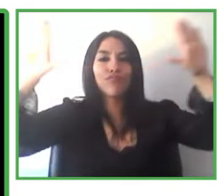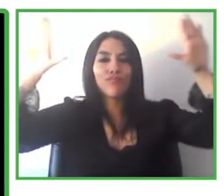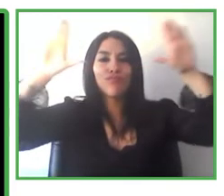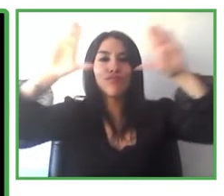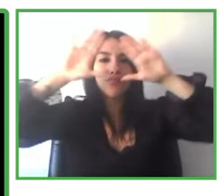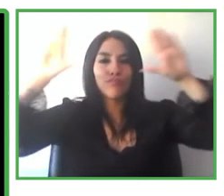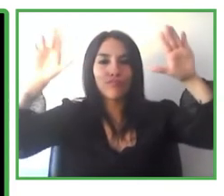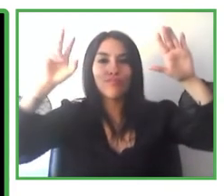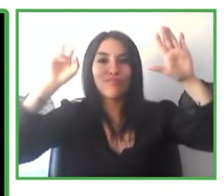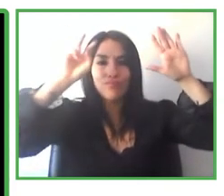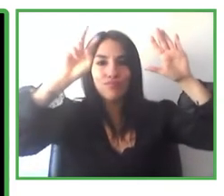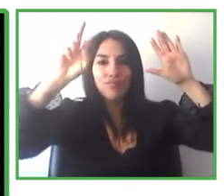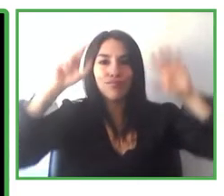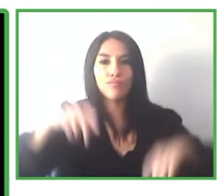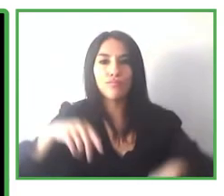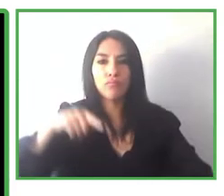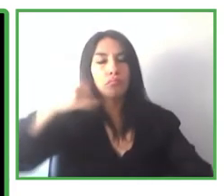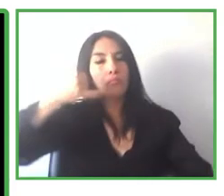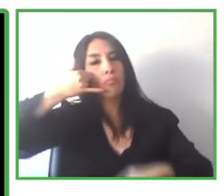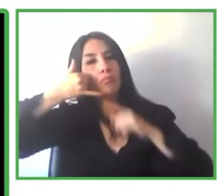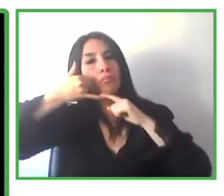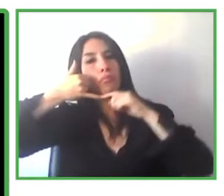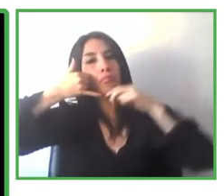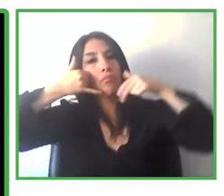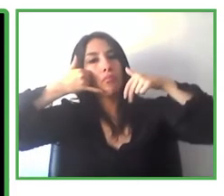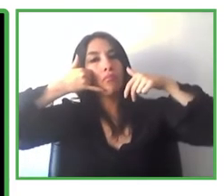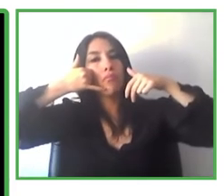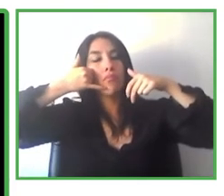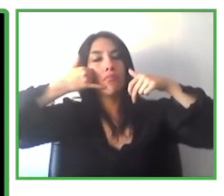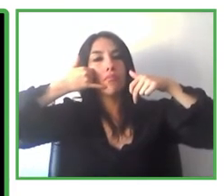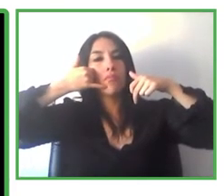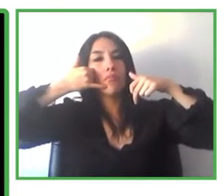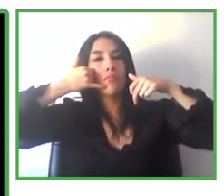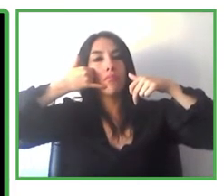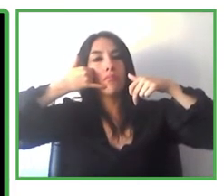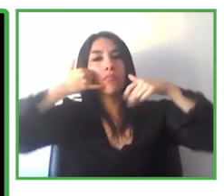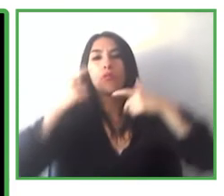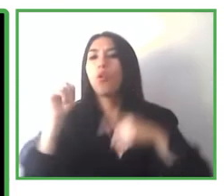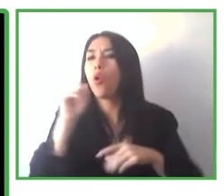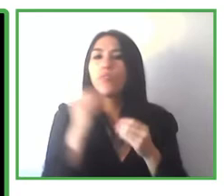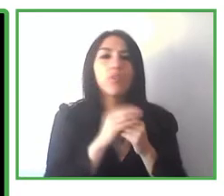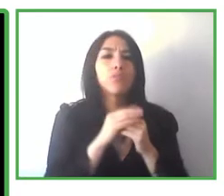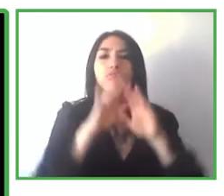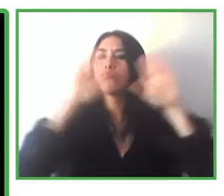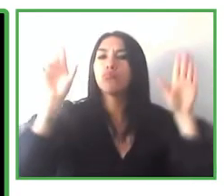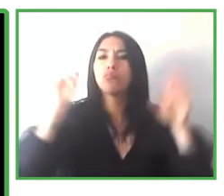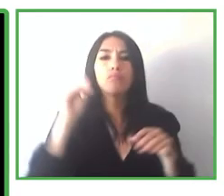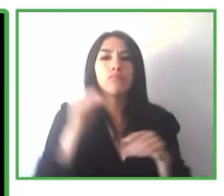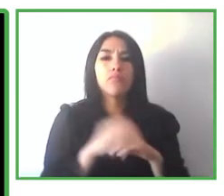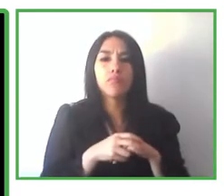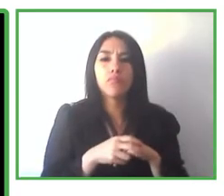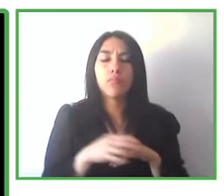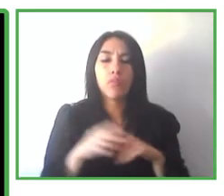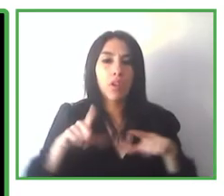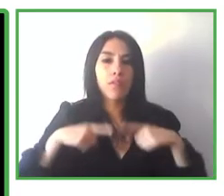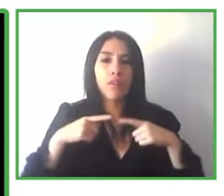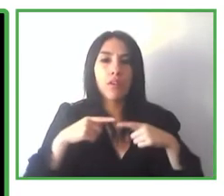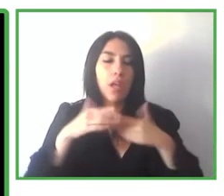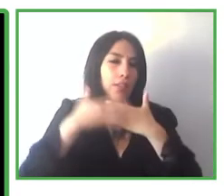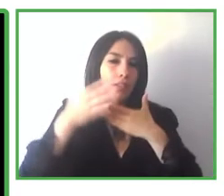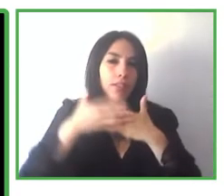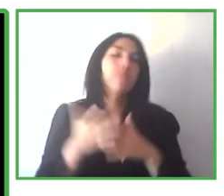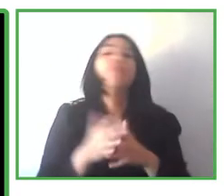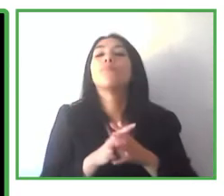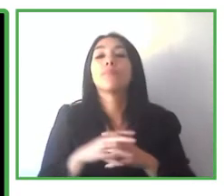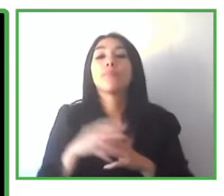or the metro door is, so they can know where the next bus is coming. They can introduce a code of